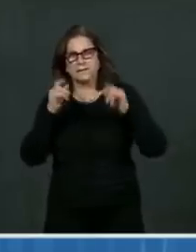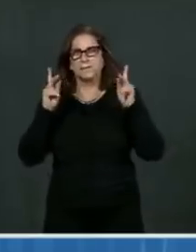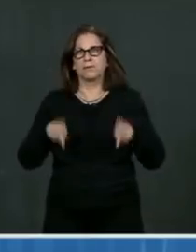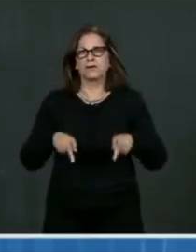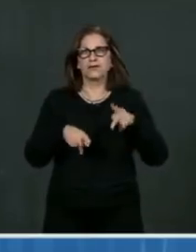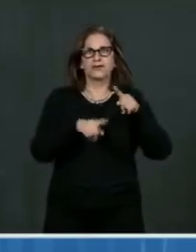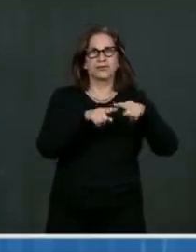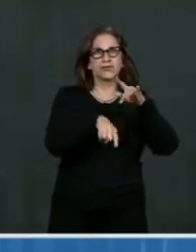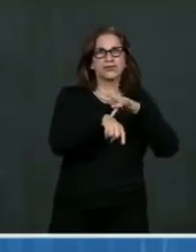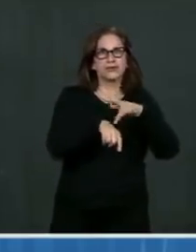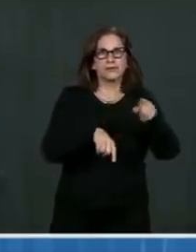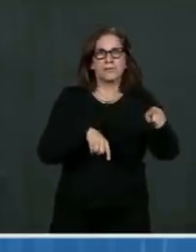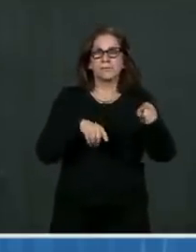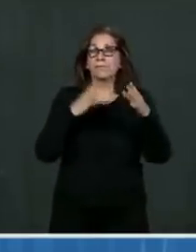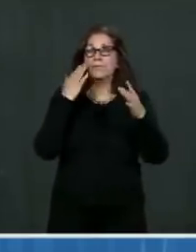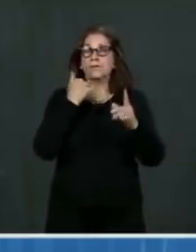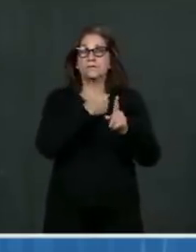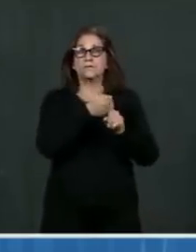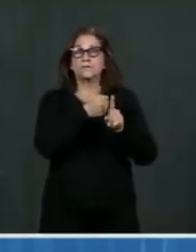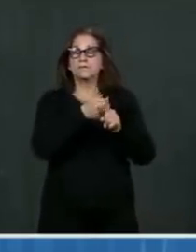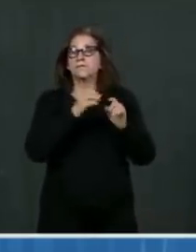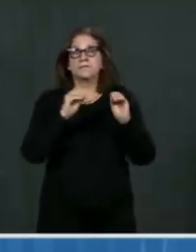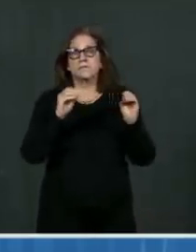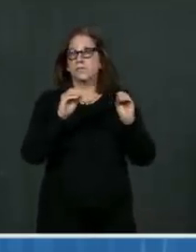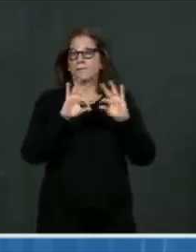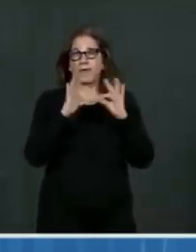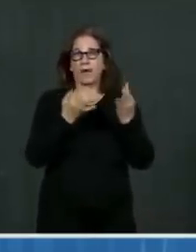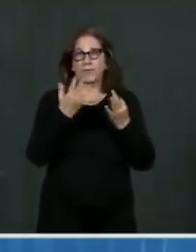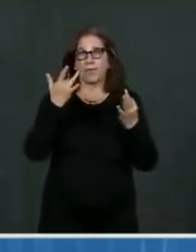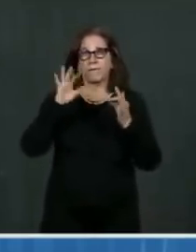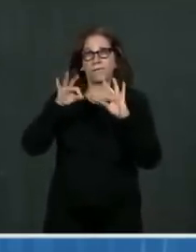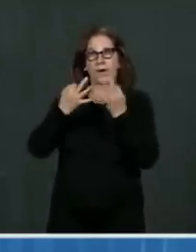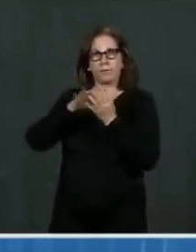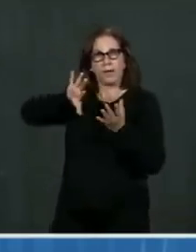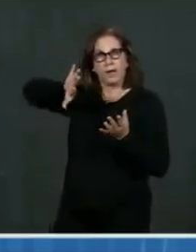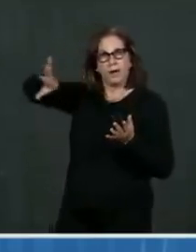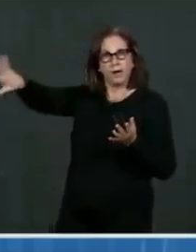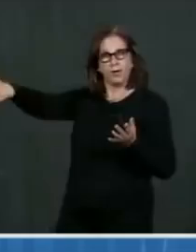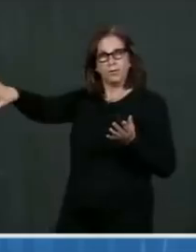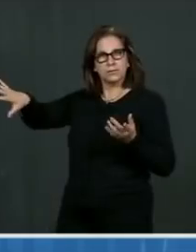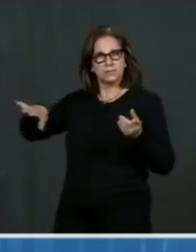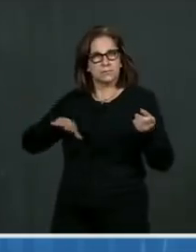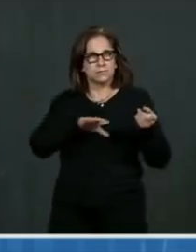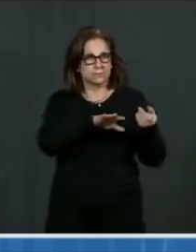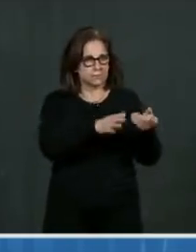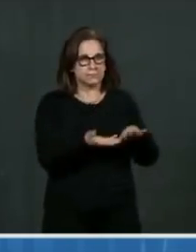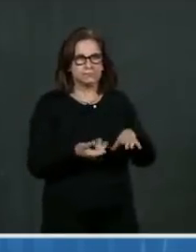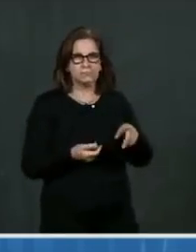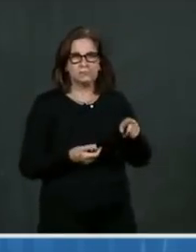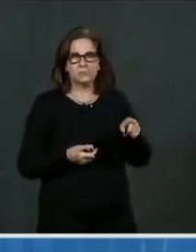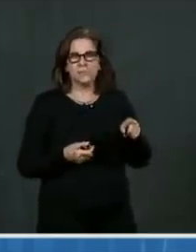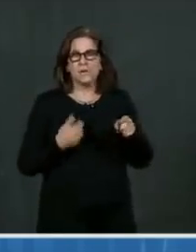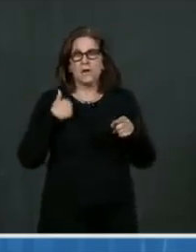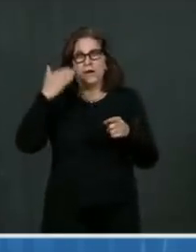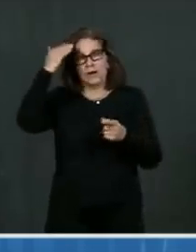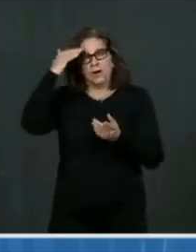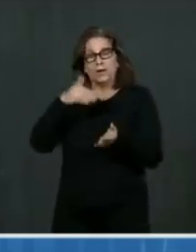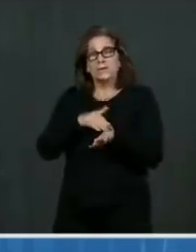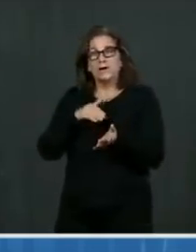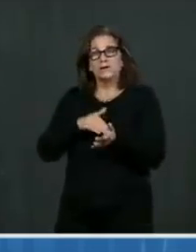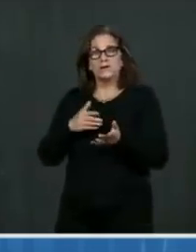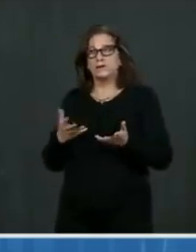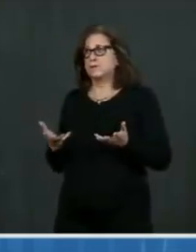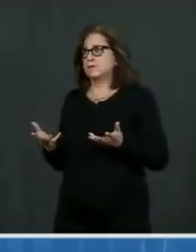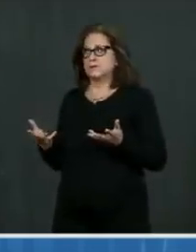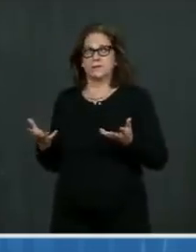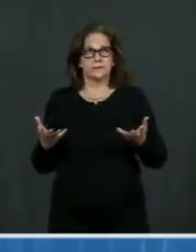I know what it's like when you're the physician, when you're the health care provider, and you're worried that you don't have the resources to take care of the patients in front of you.